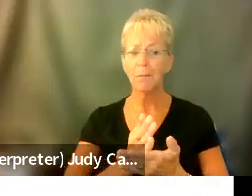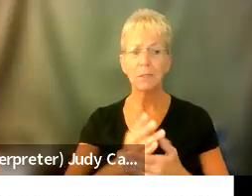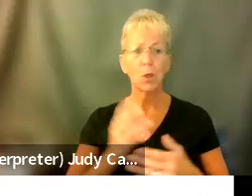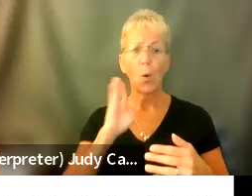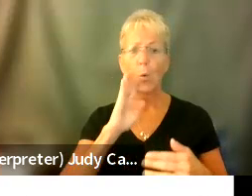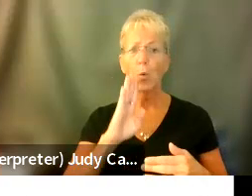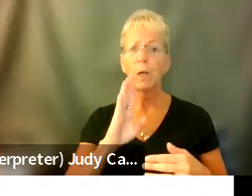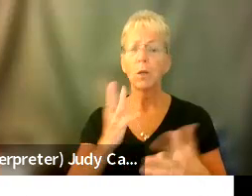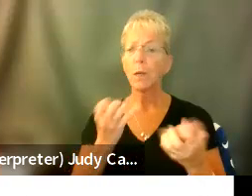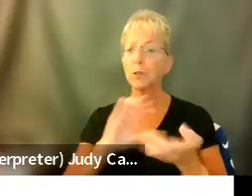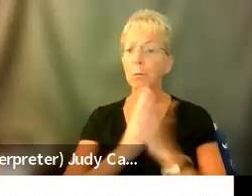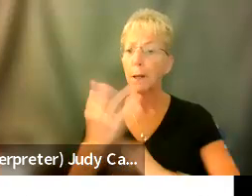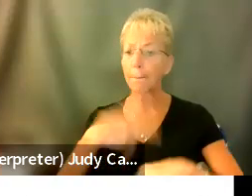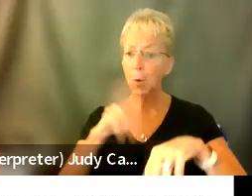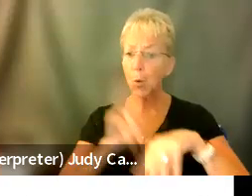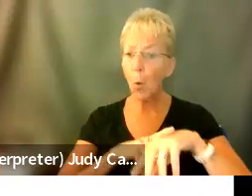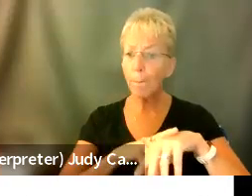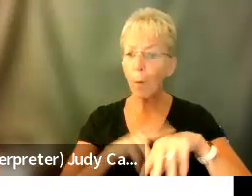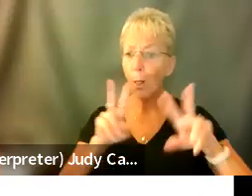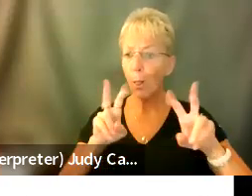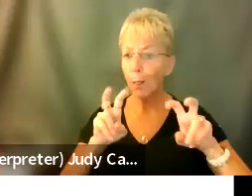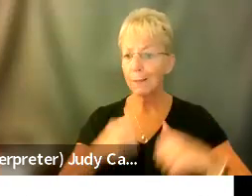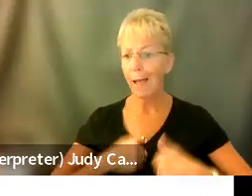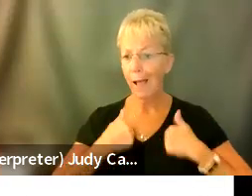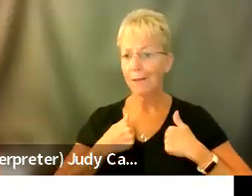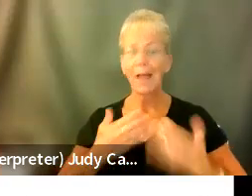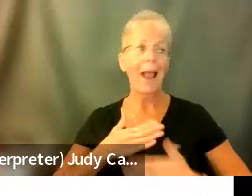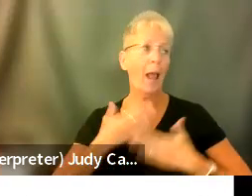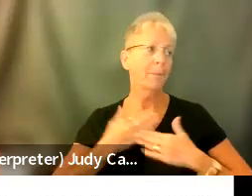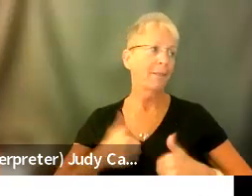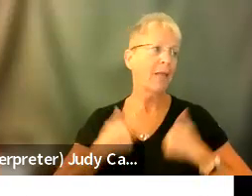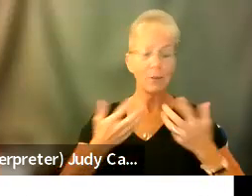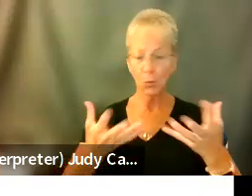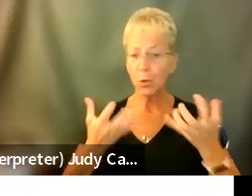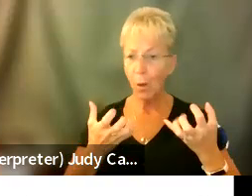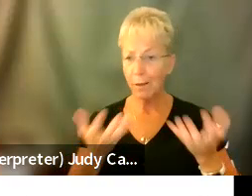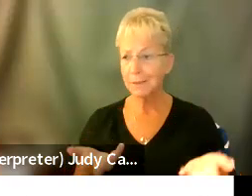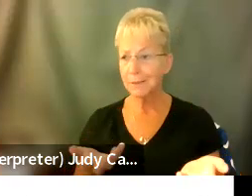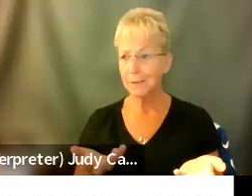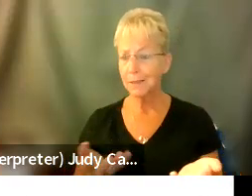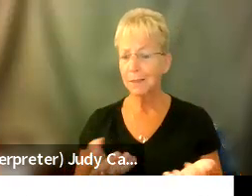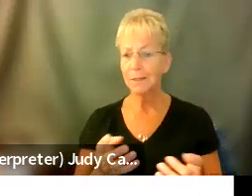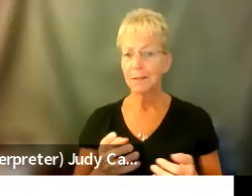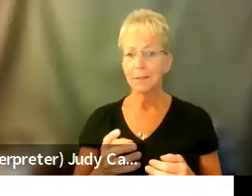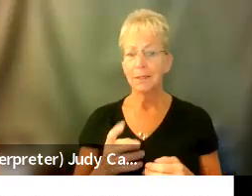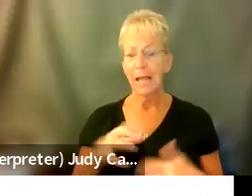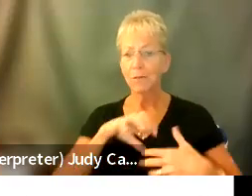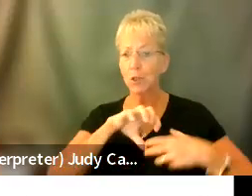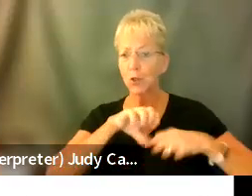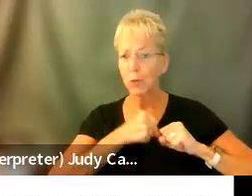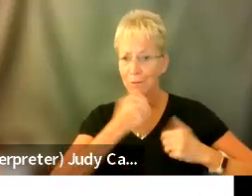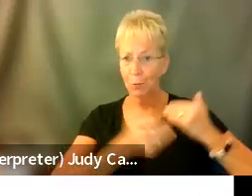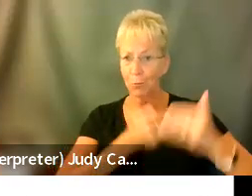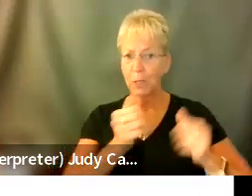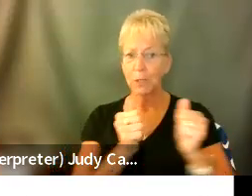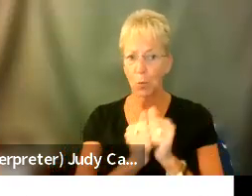unquote normal or live normal lives, happy lives. what, you know, there's a grieving process that comes with